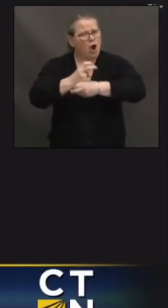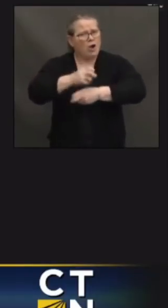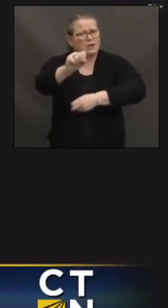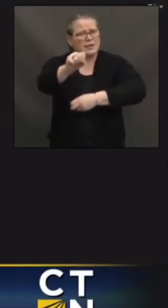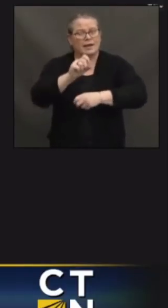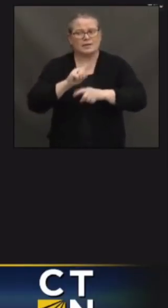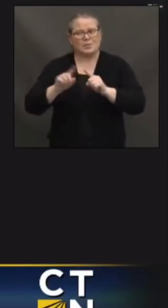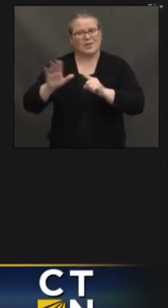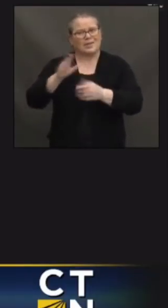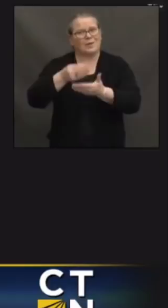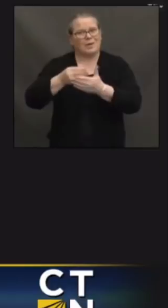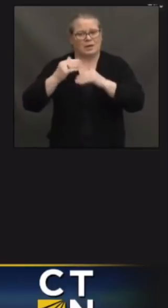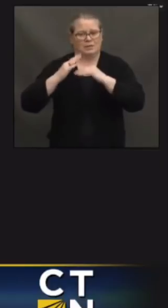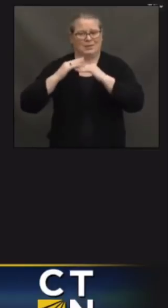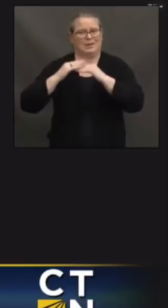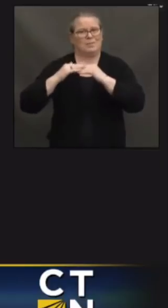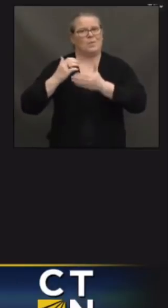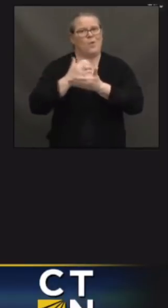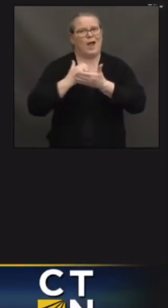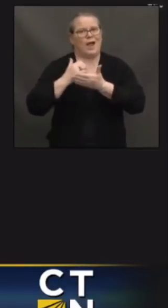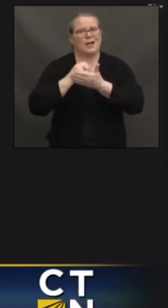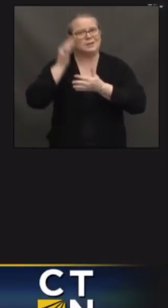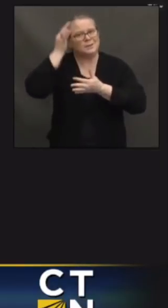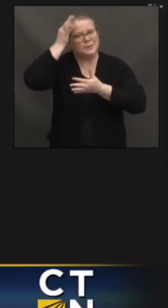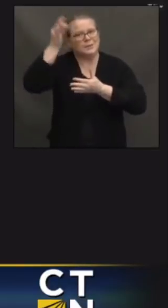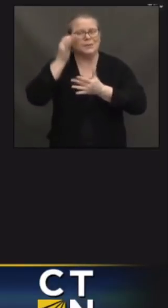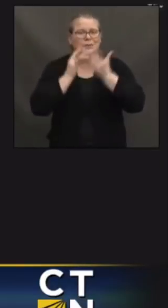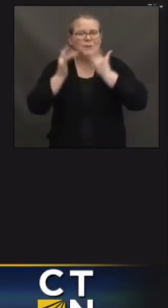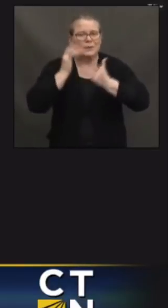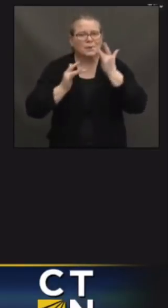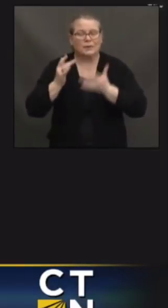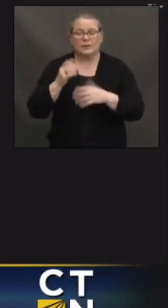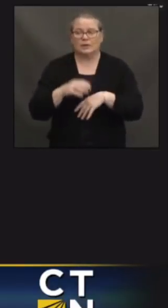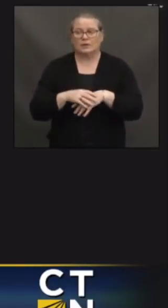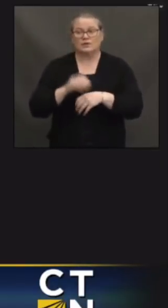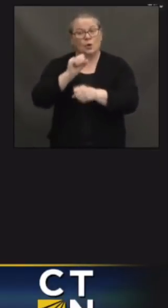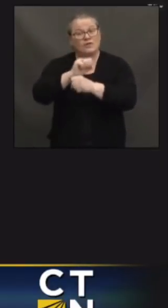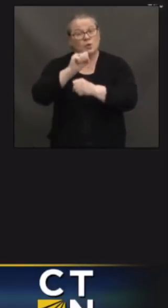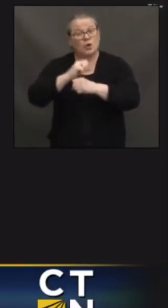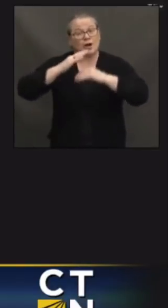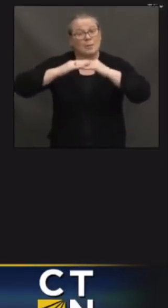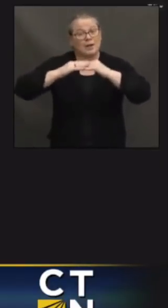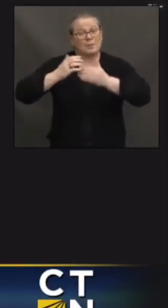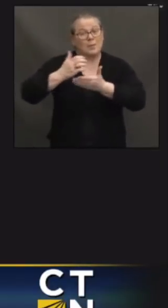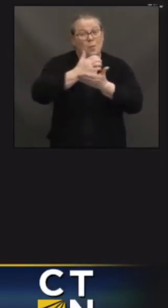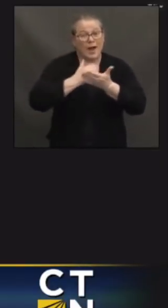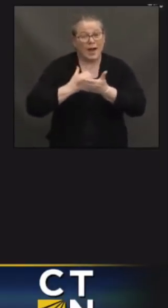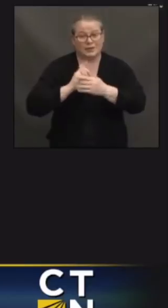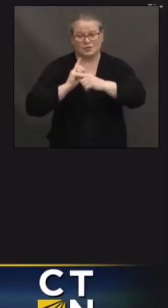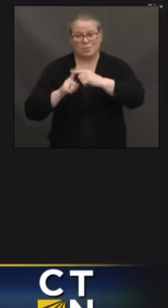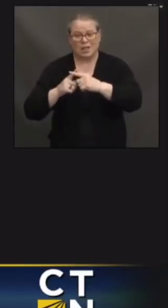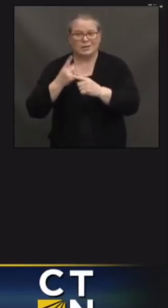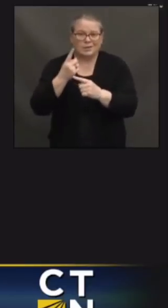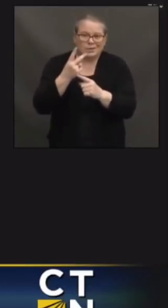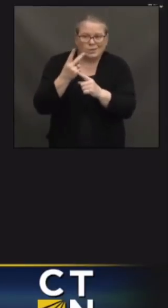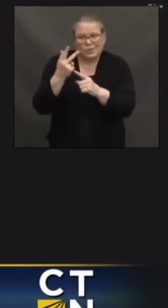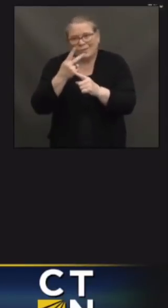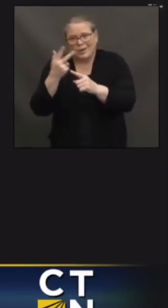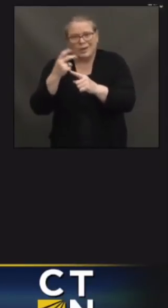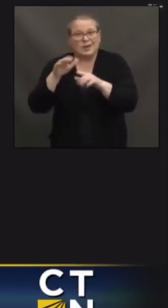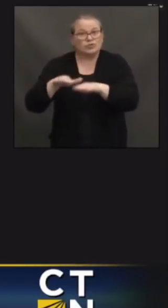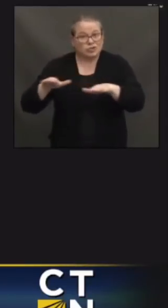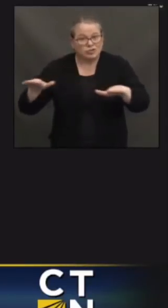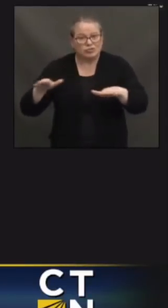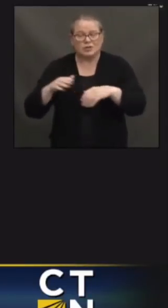around minimum wage and you've got a couple of kids, the provisions of the American Rescue Plan are going to